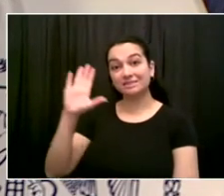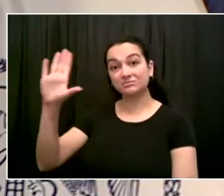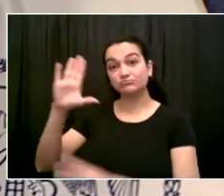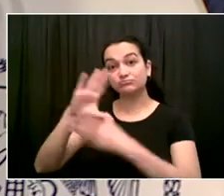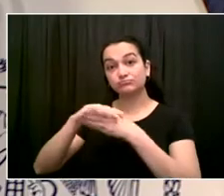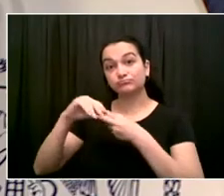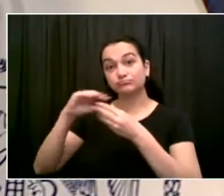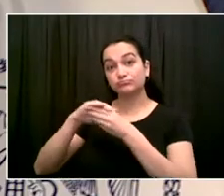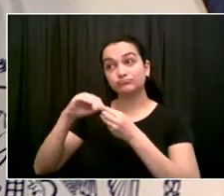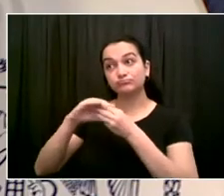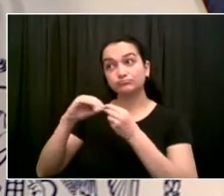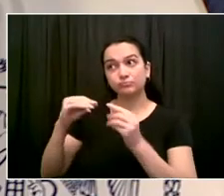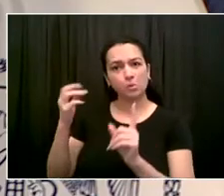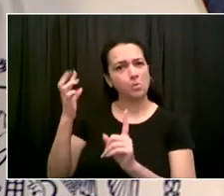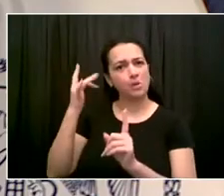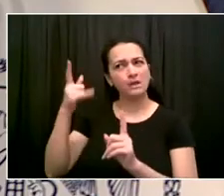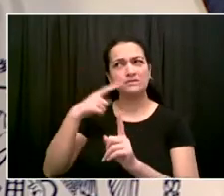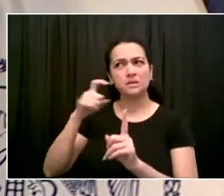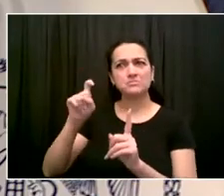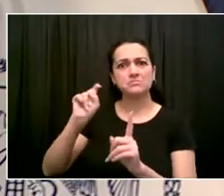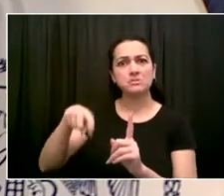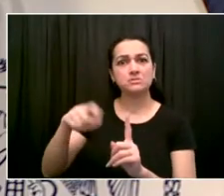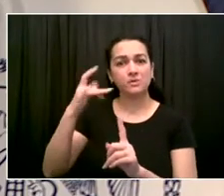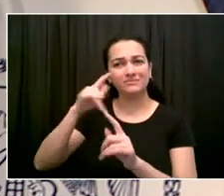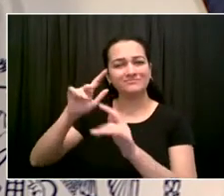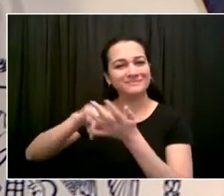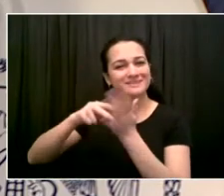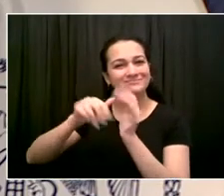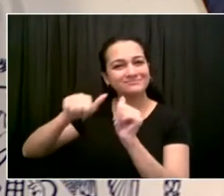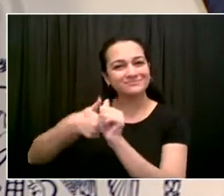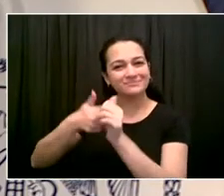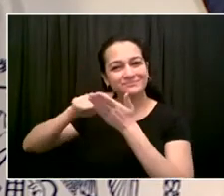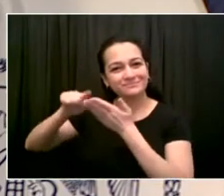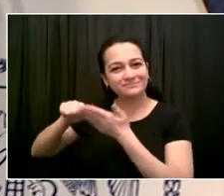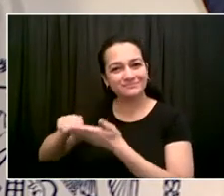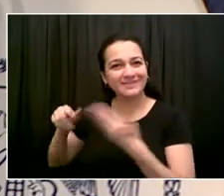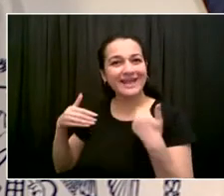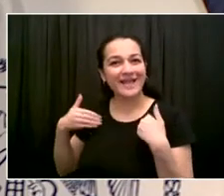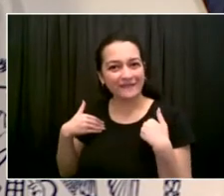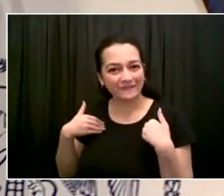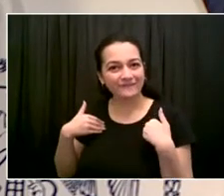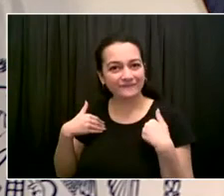based on that. Everything we're doing is based on data and science, but it's also based on strategy.